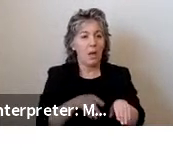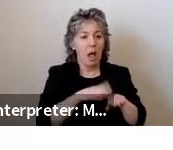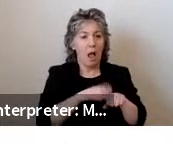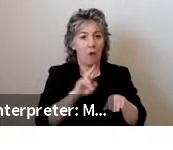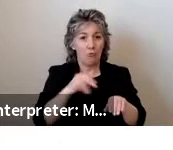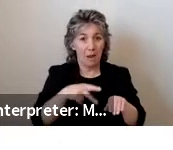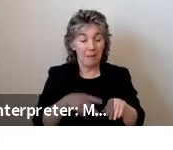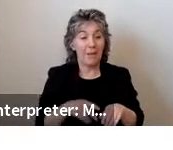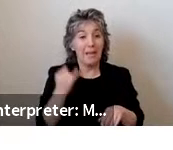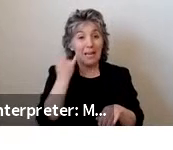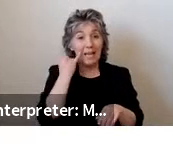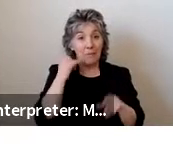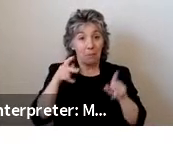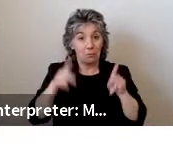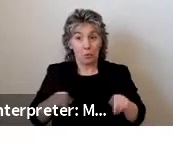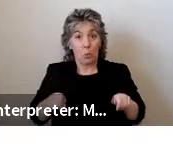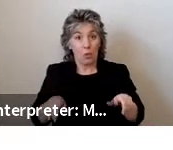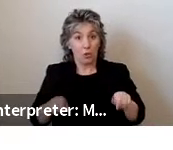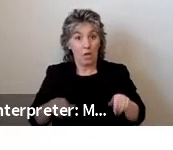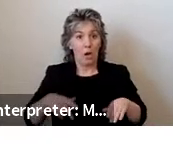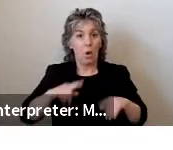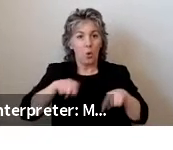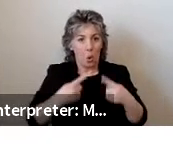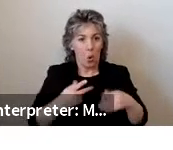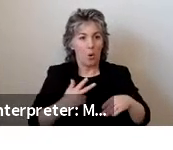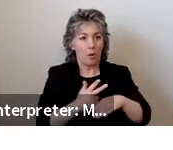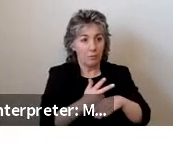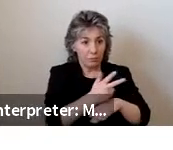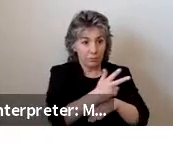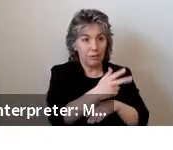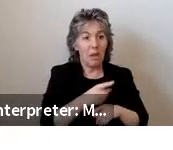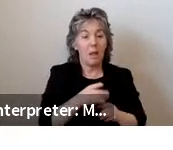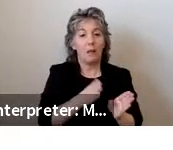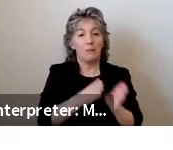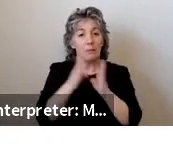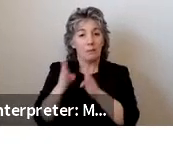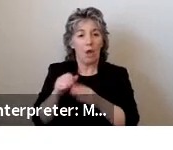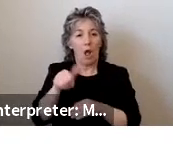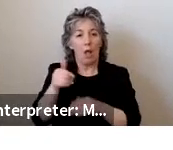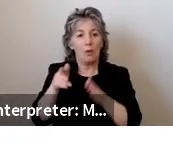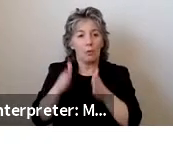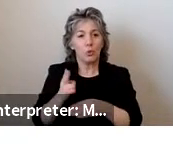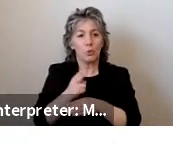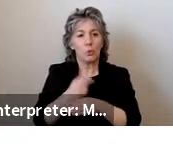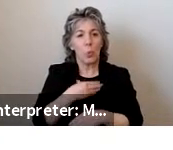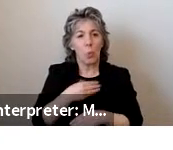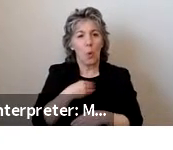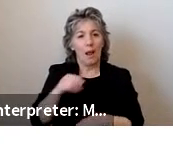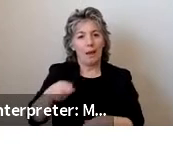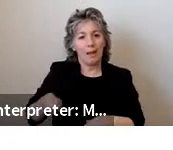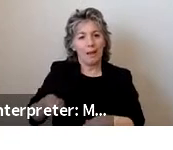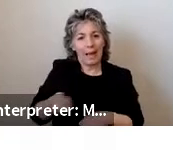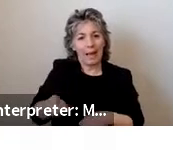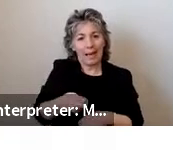user about to ascend the ramp, and an individual using a white cane during ramp ascent into the vehicle.